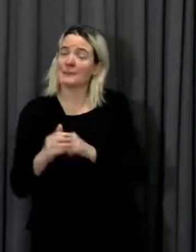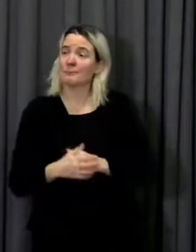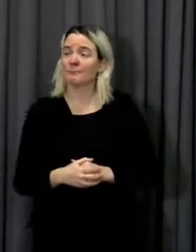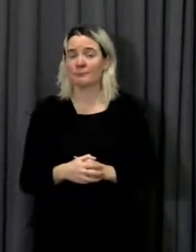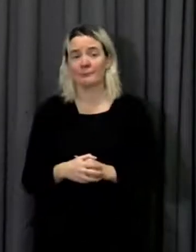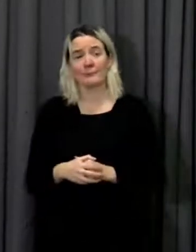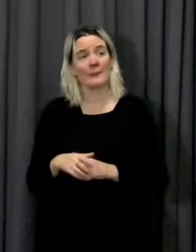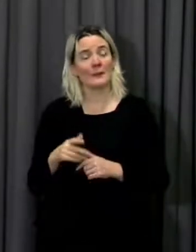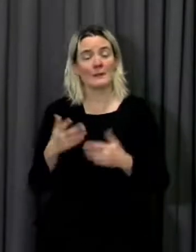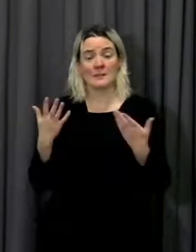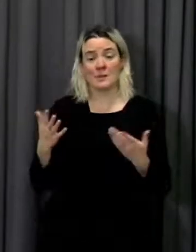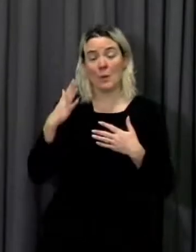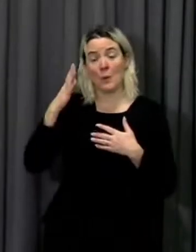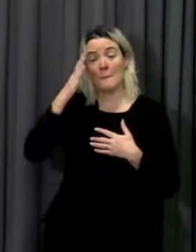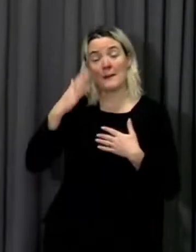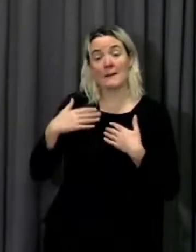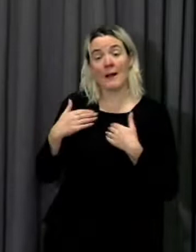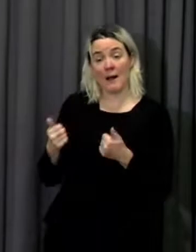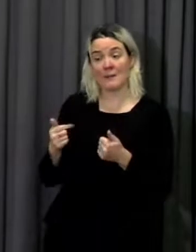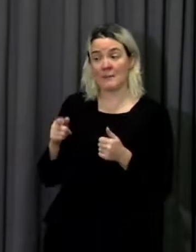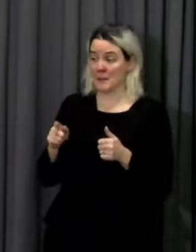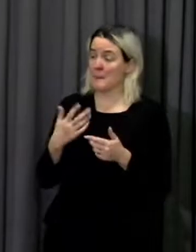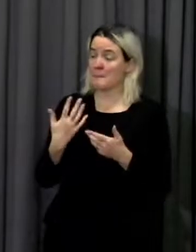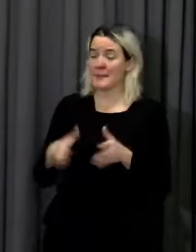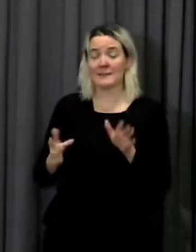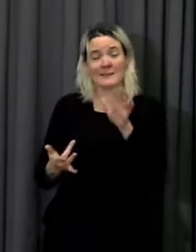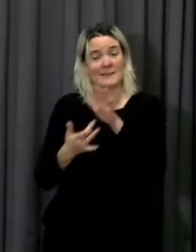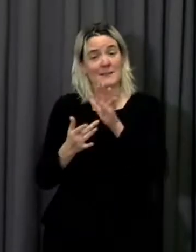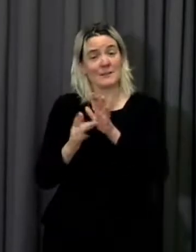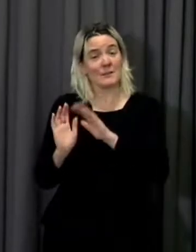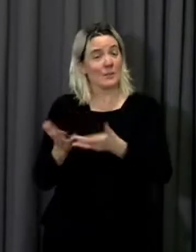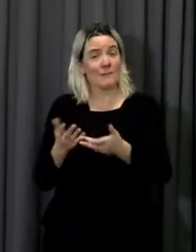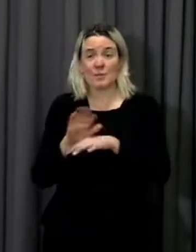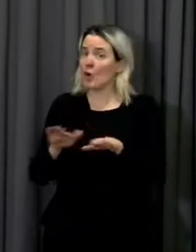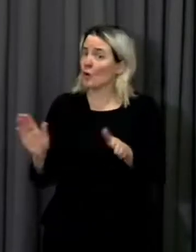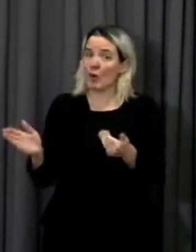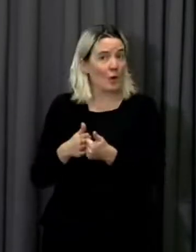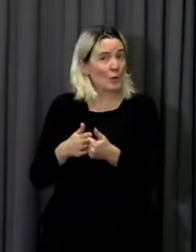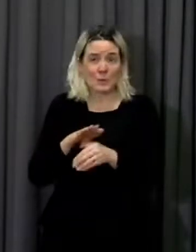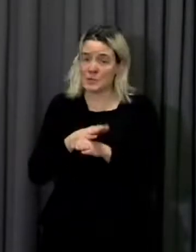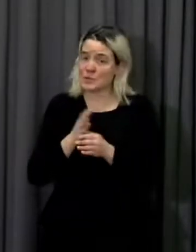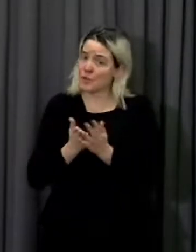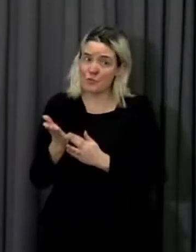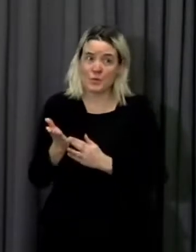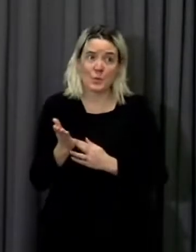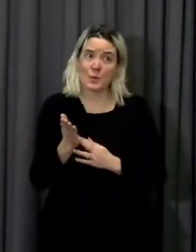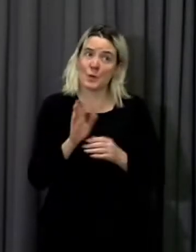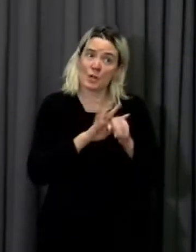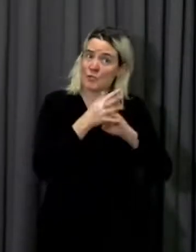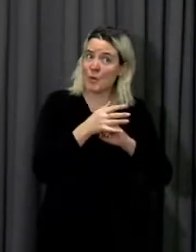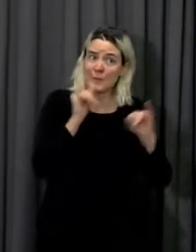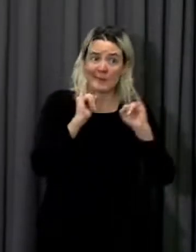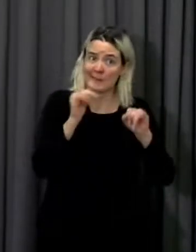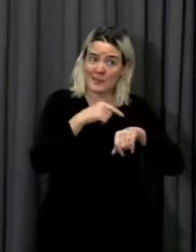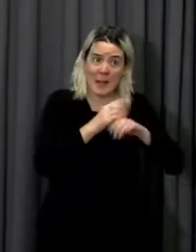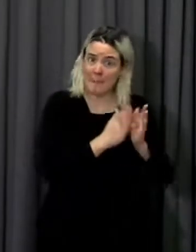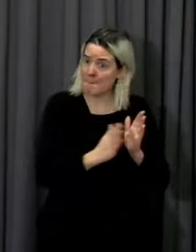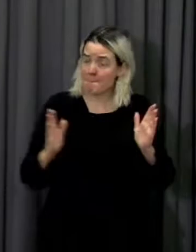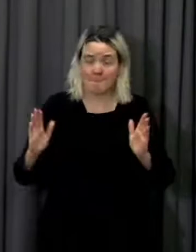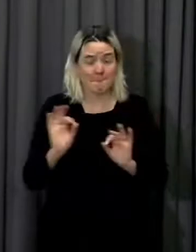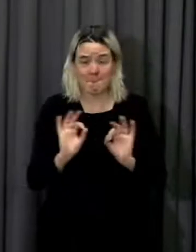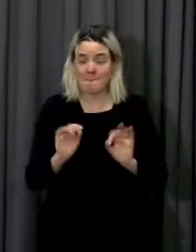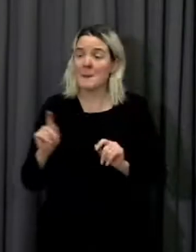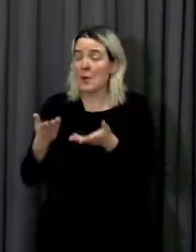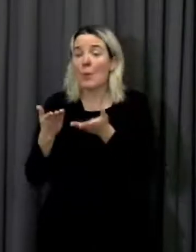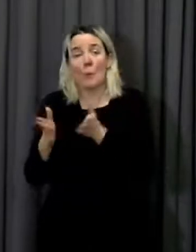haven't been shut down at all during the pandemic. We're also very proud of the fact that we do have a very clear ring-fence